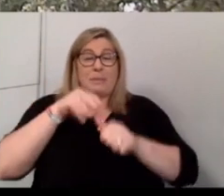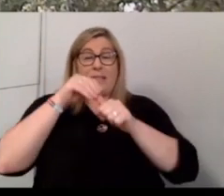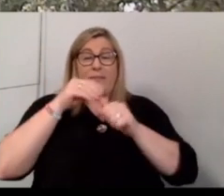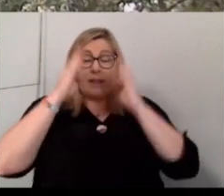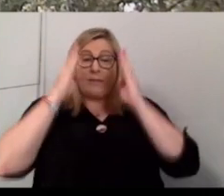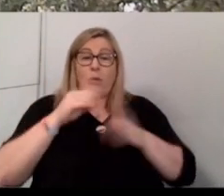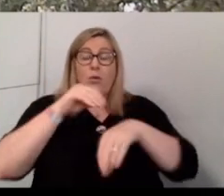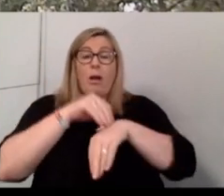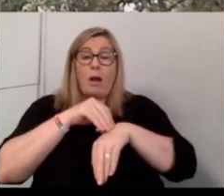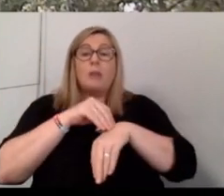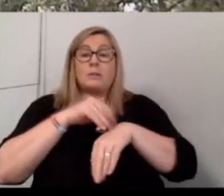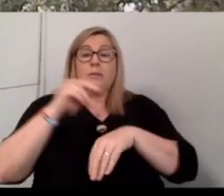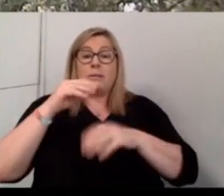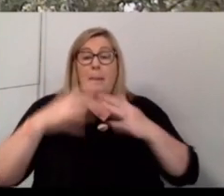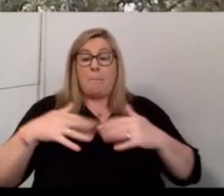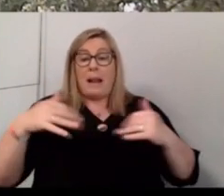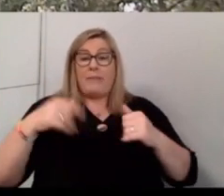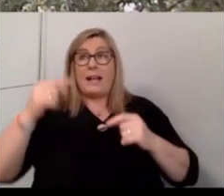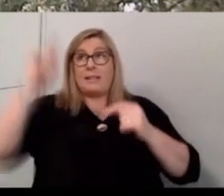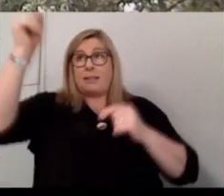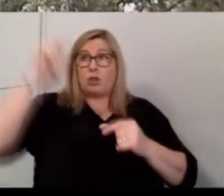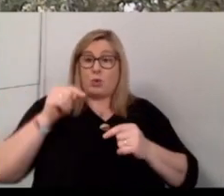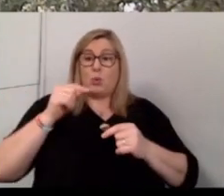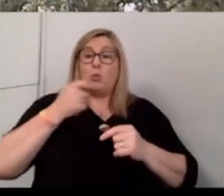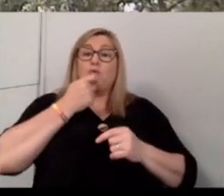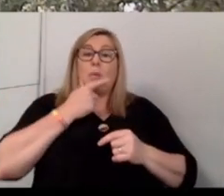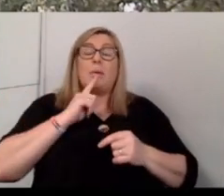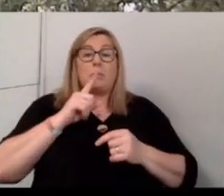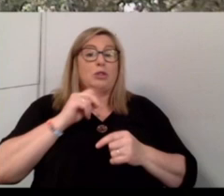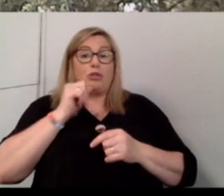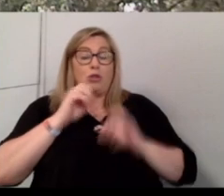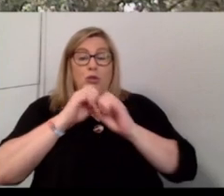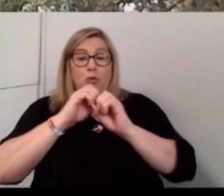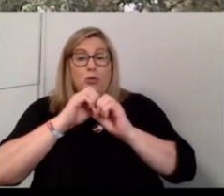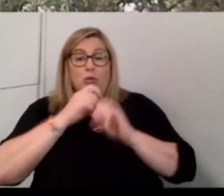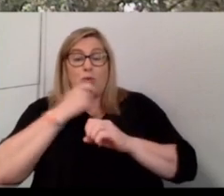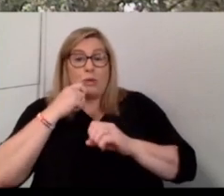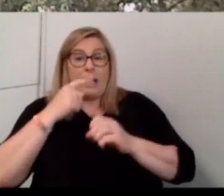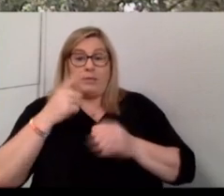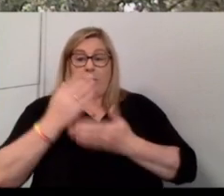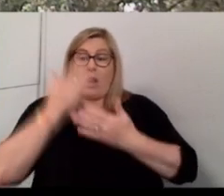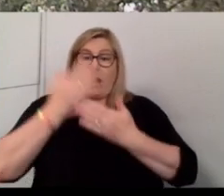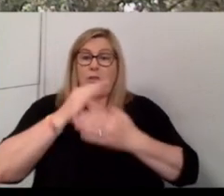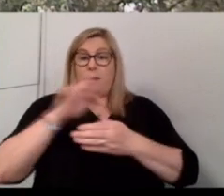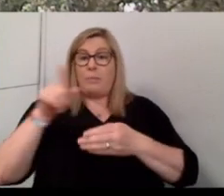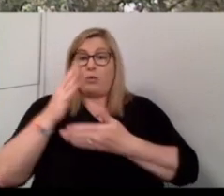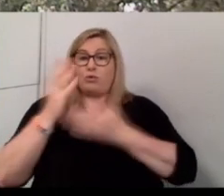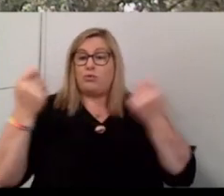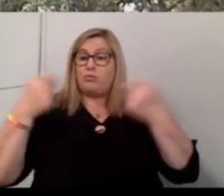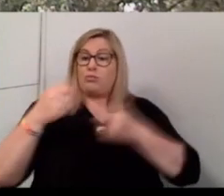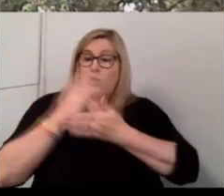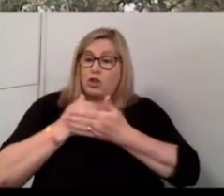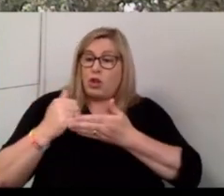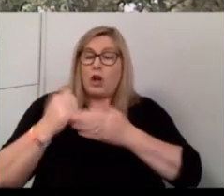from Belfast all the way down to Dublin. But there's nothing to say that the learnings from those shared experiences can't be applied and used